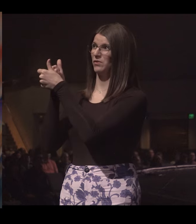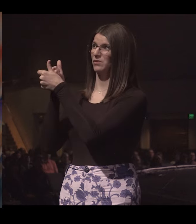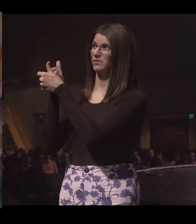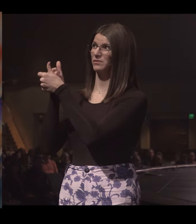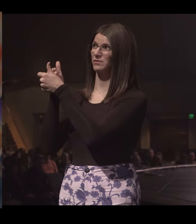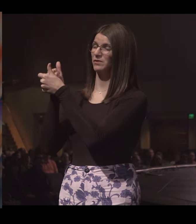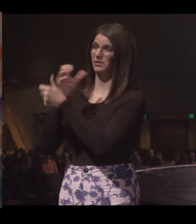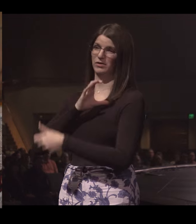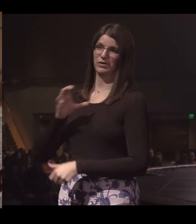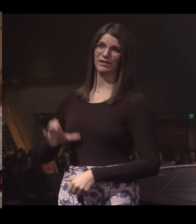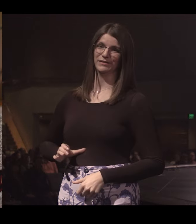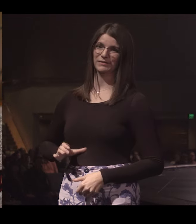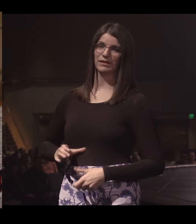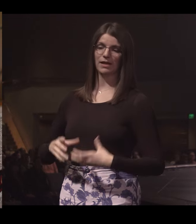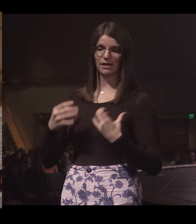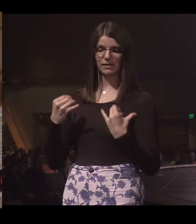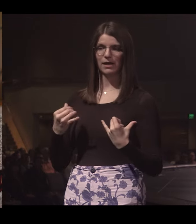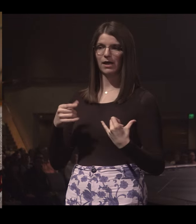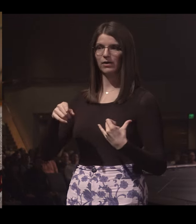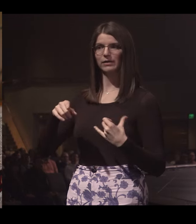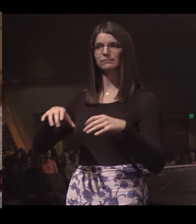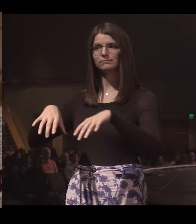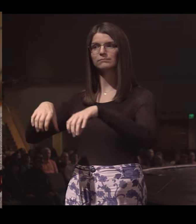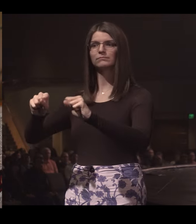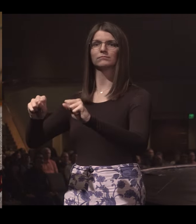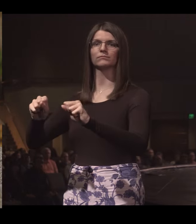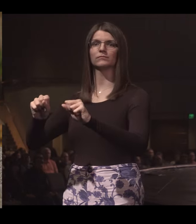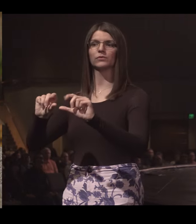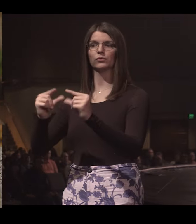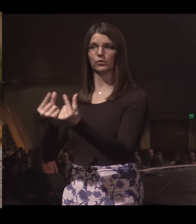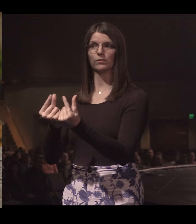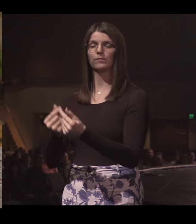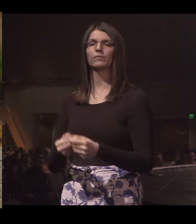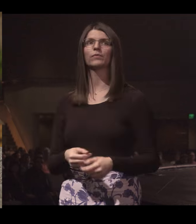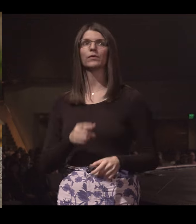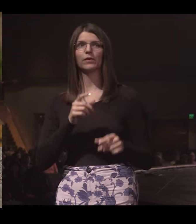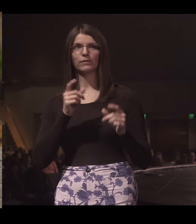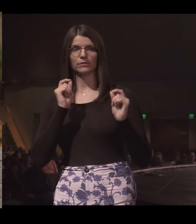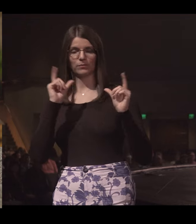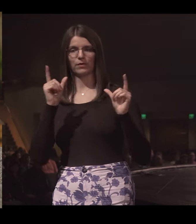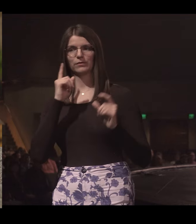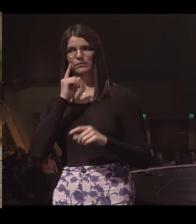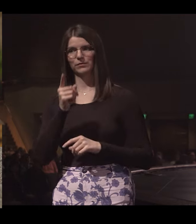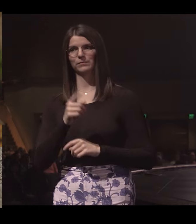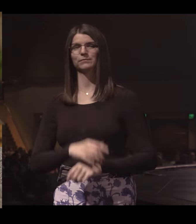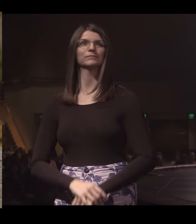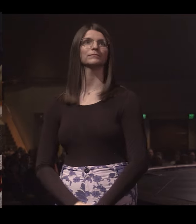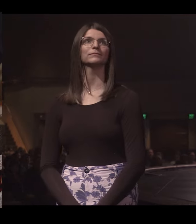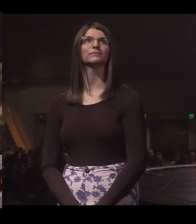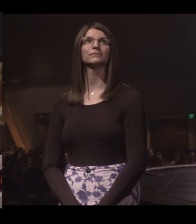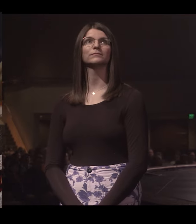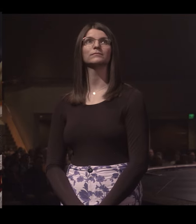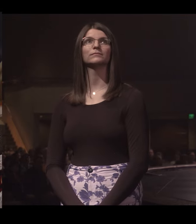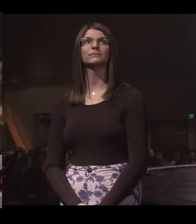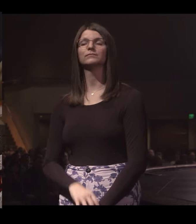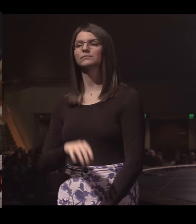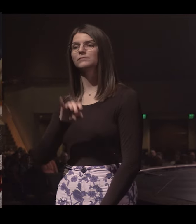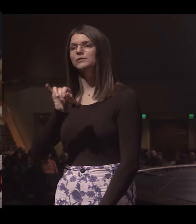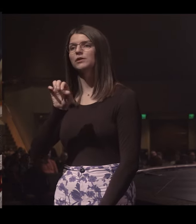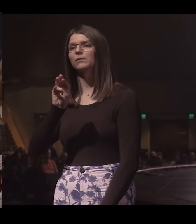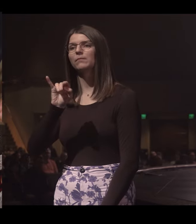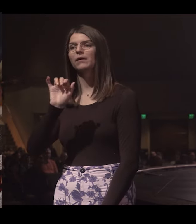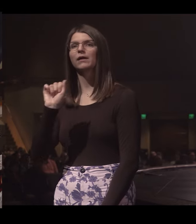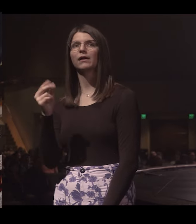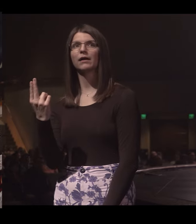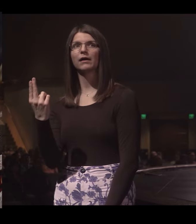what Christ wanted. And now he's leading his own small group. We actually found some prize for you. So Jeremiah